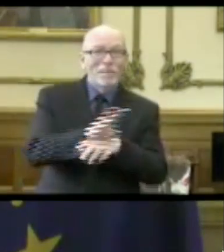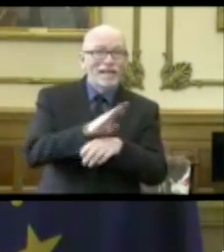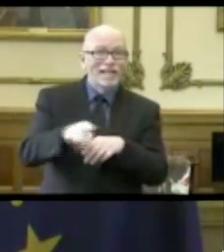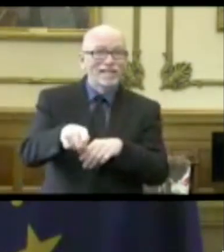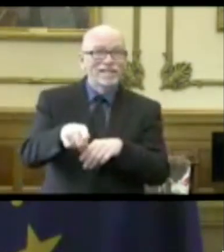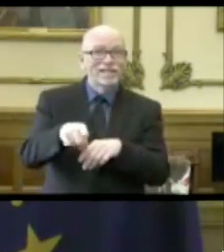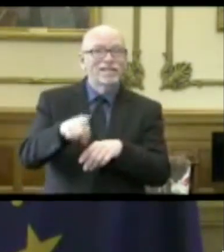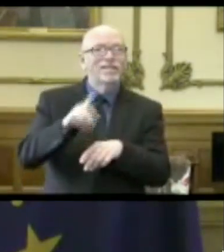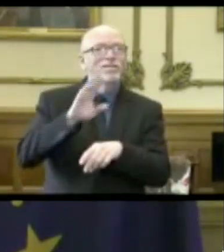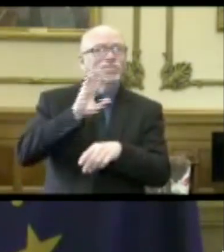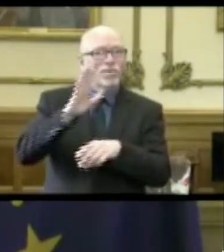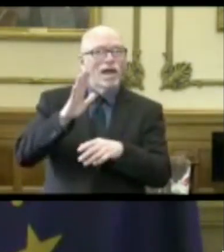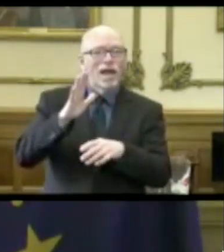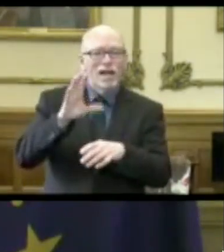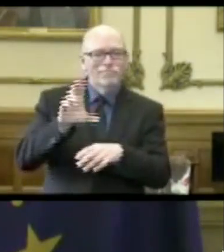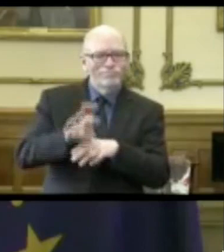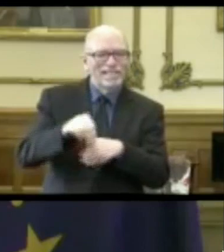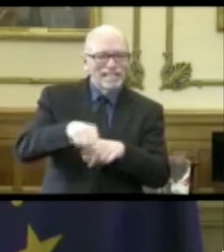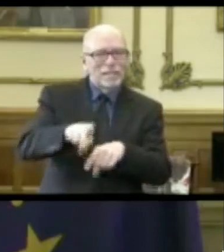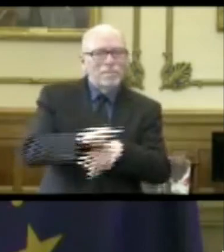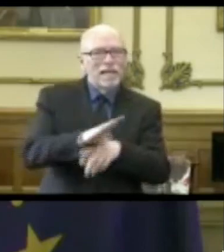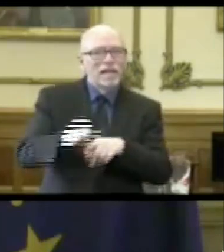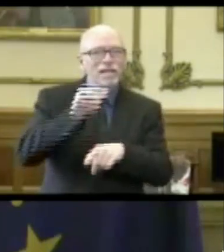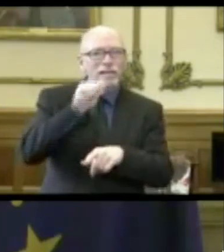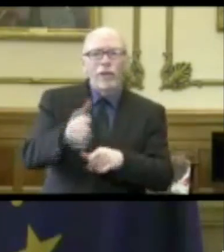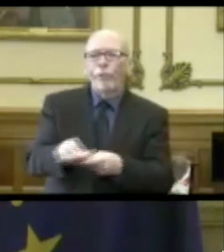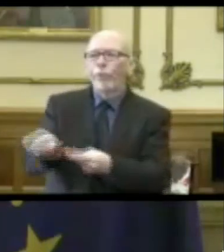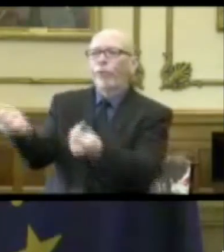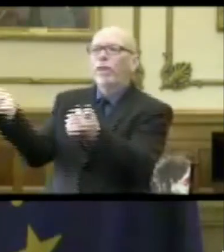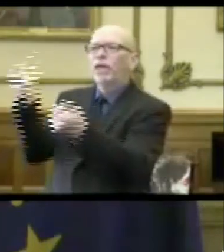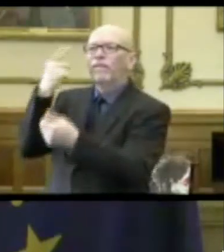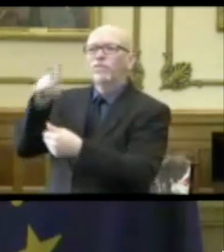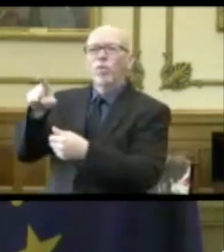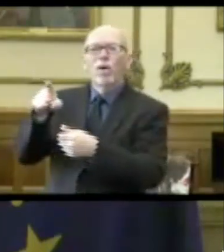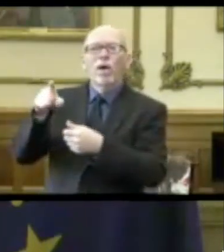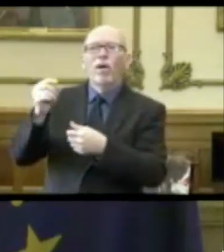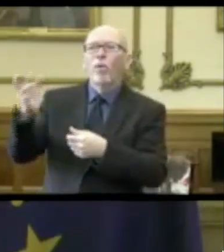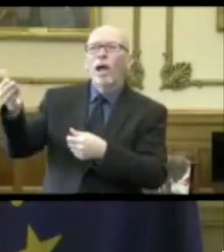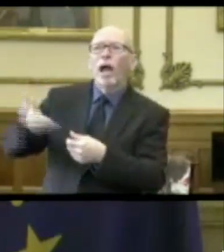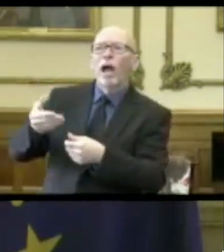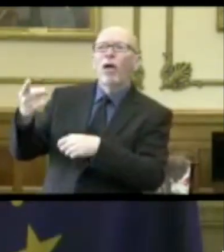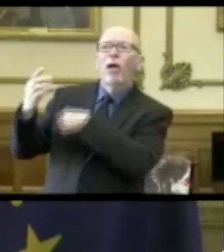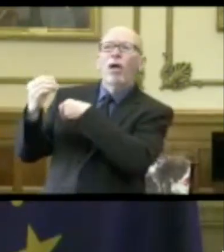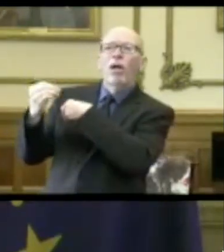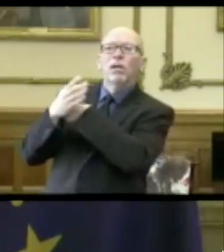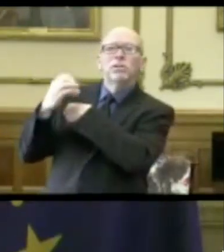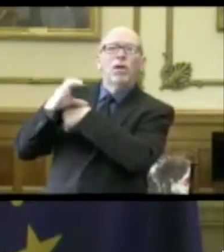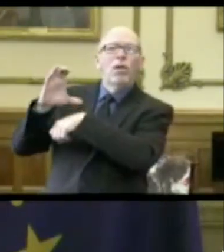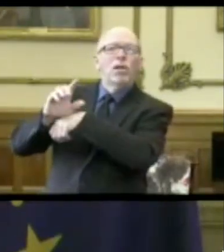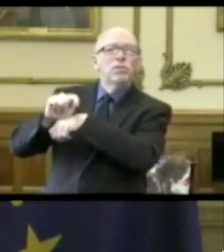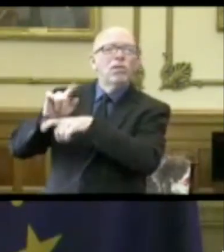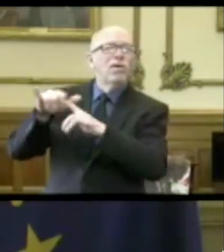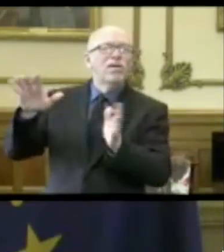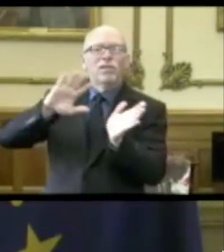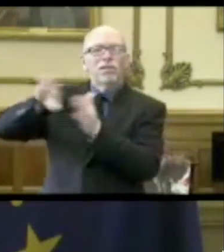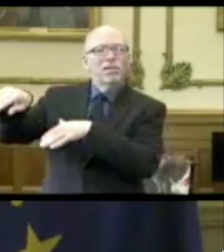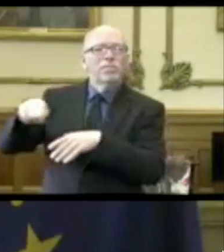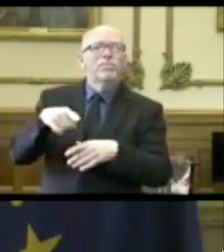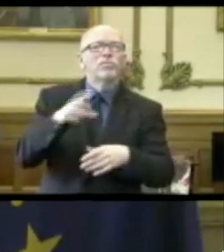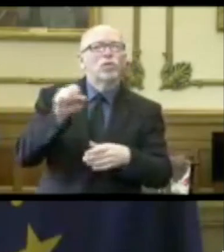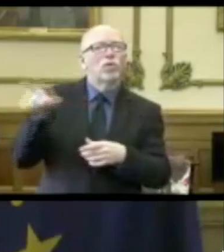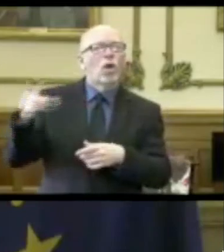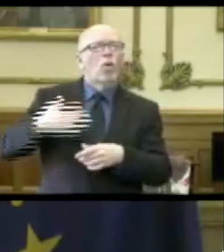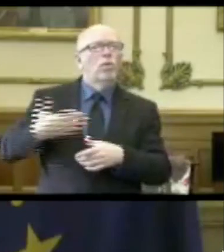actually going right back into that business, and they're not having to pay for or hire consultants along the way. And that